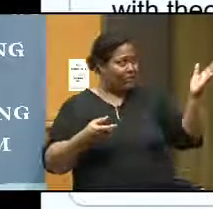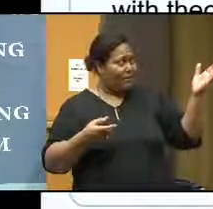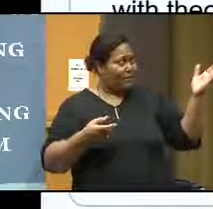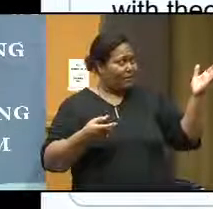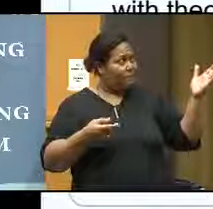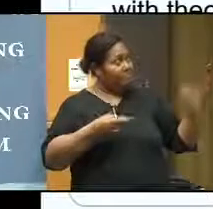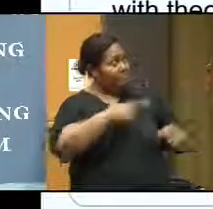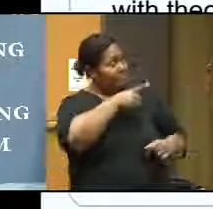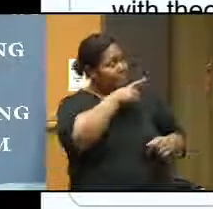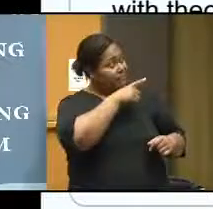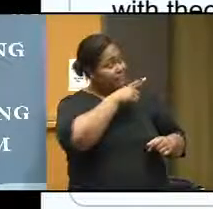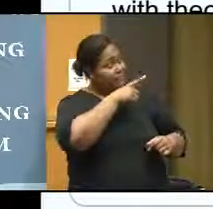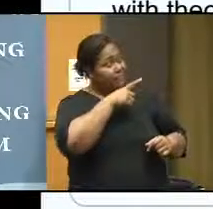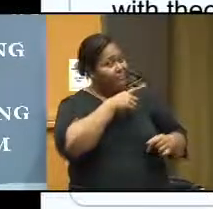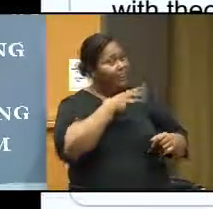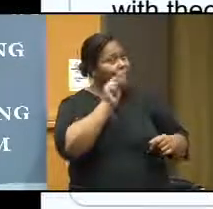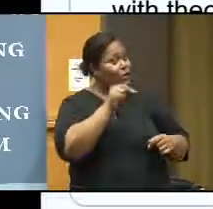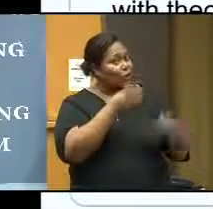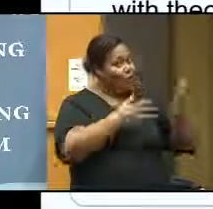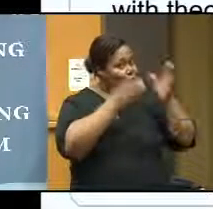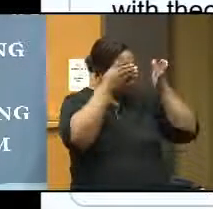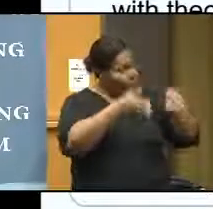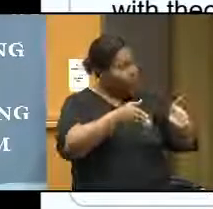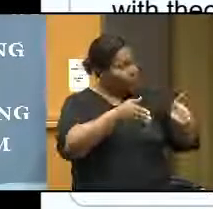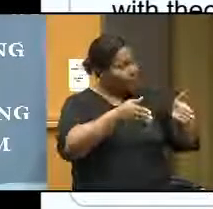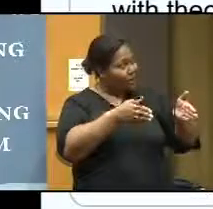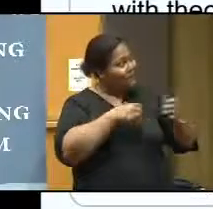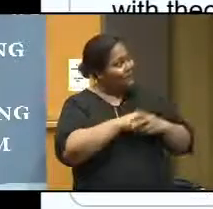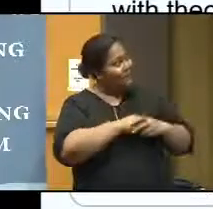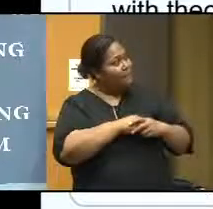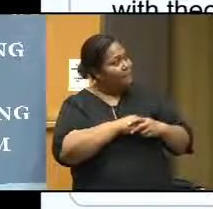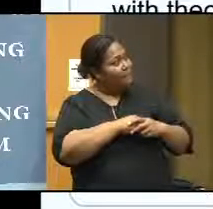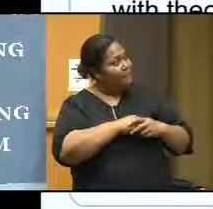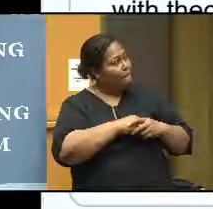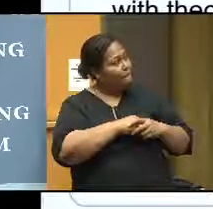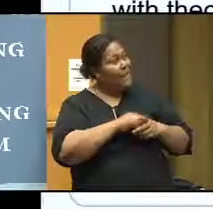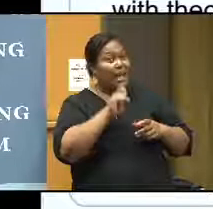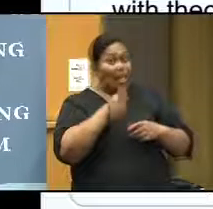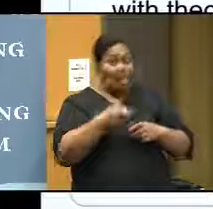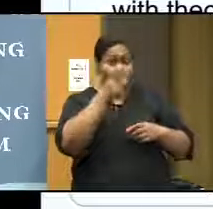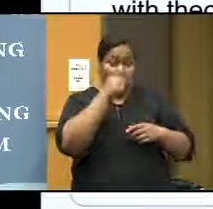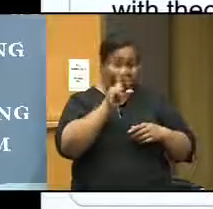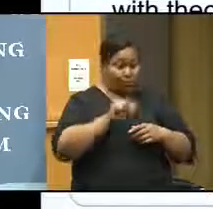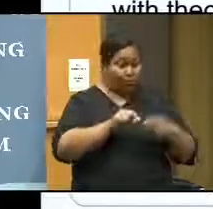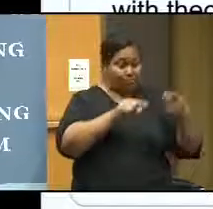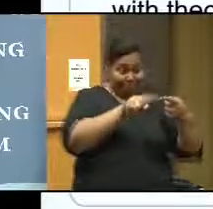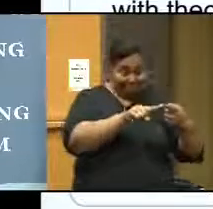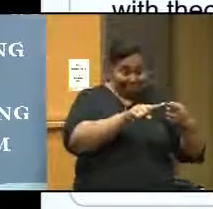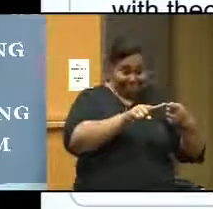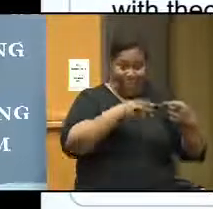this is where we need to concentrate more, and that's how I give you that, okay, if you could do this, then the